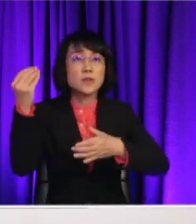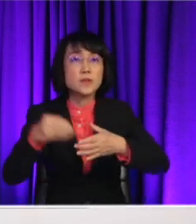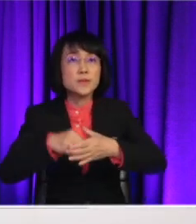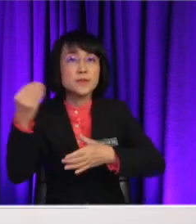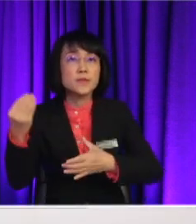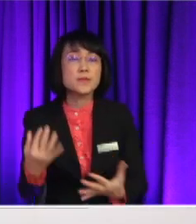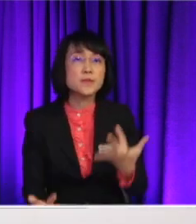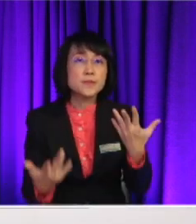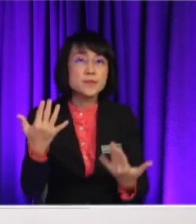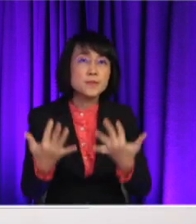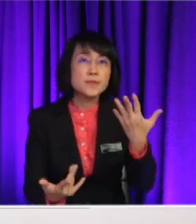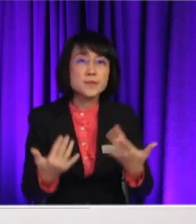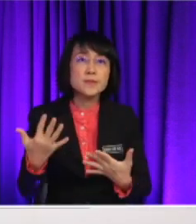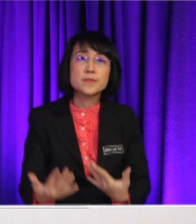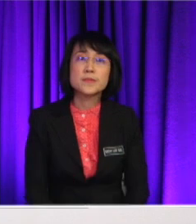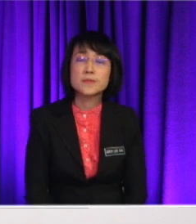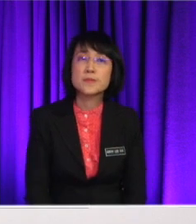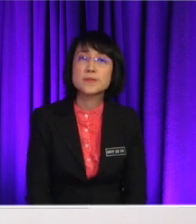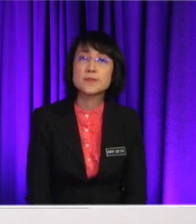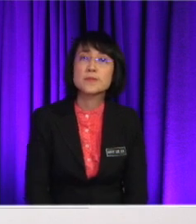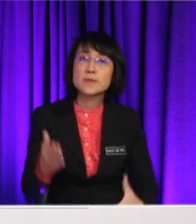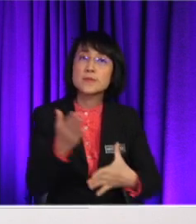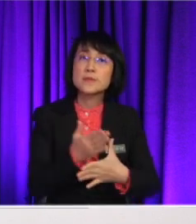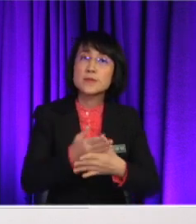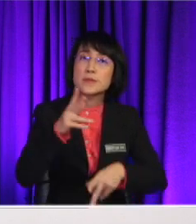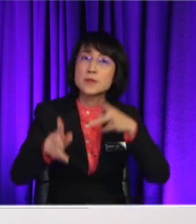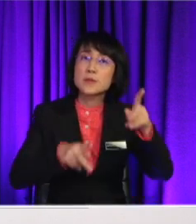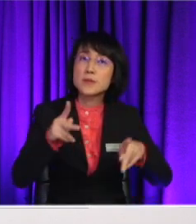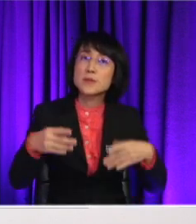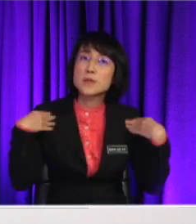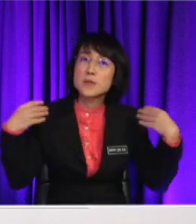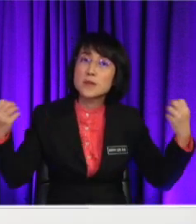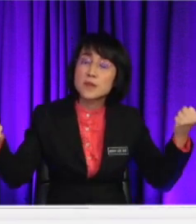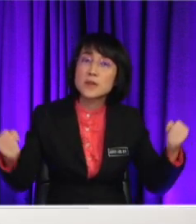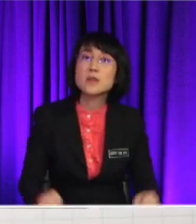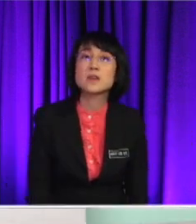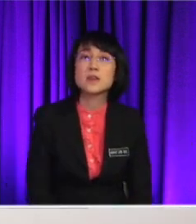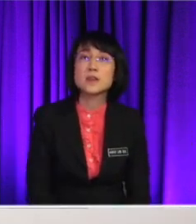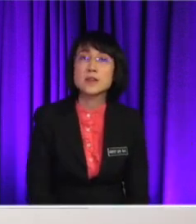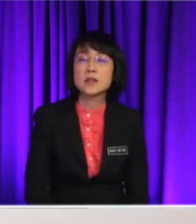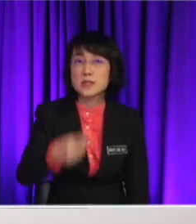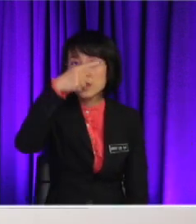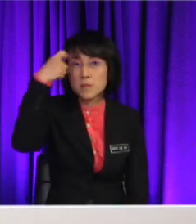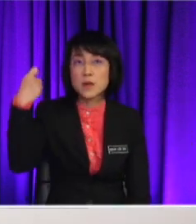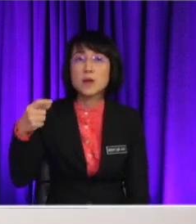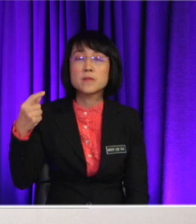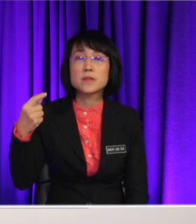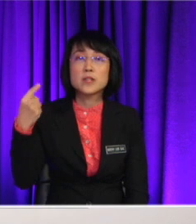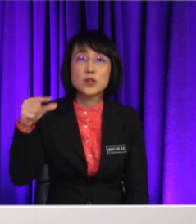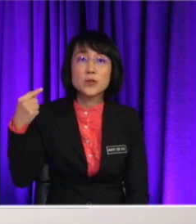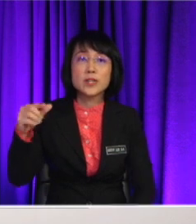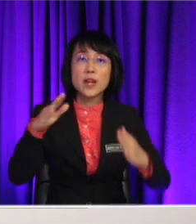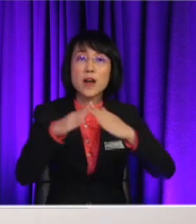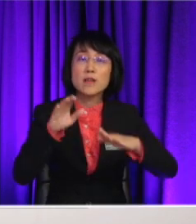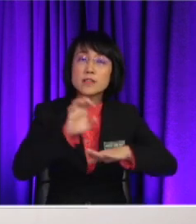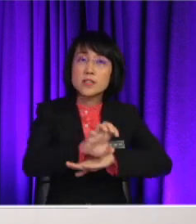fuels. One is dangerous to human health, while the other contributes to worsening greenhouses, which eventually will lead to